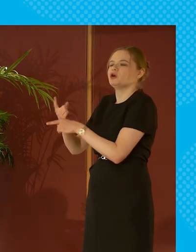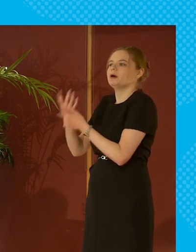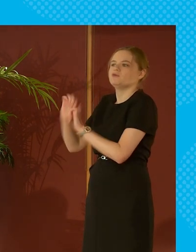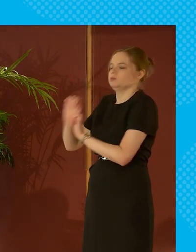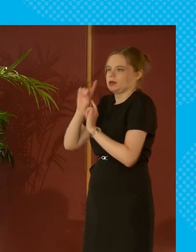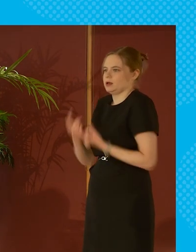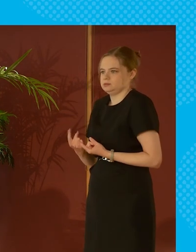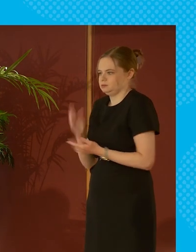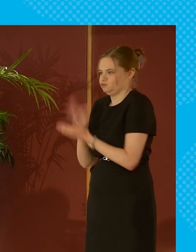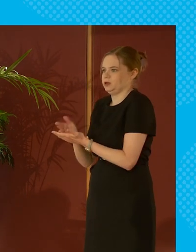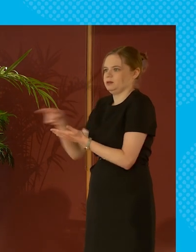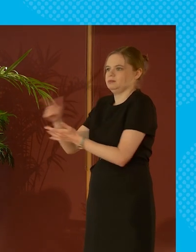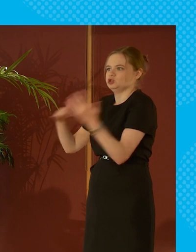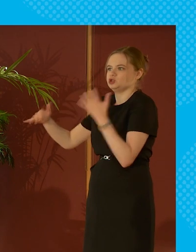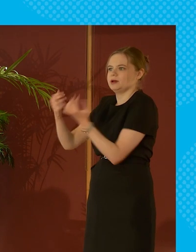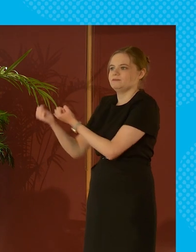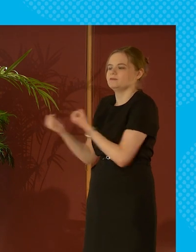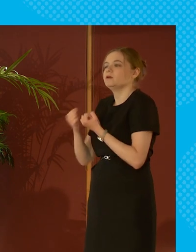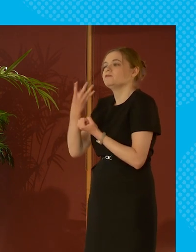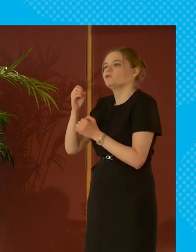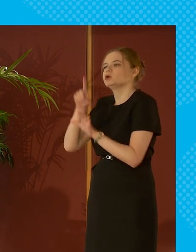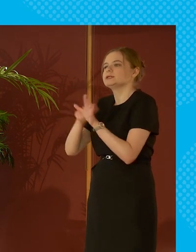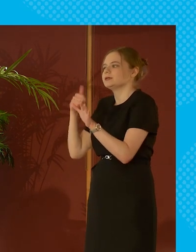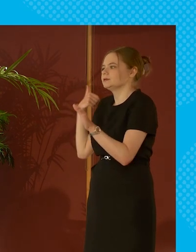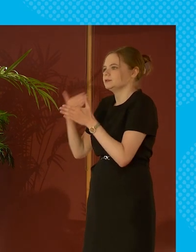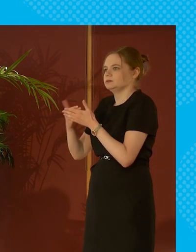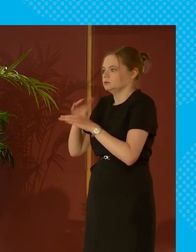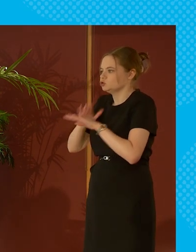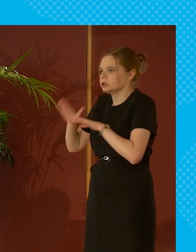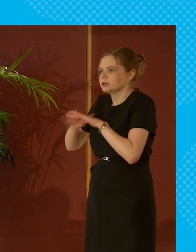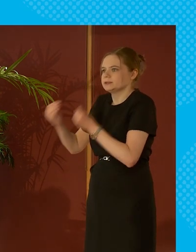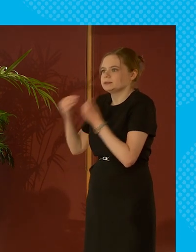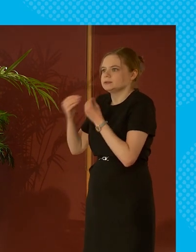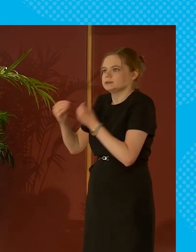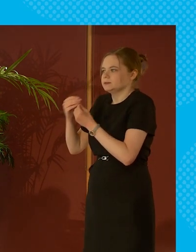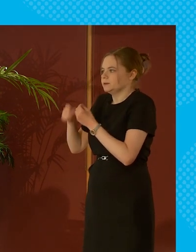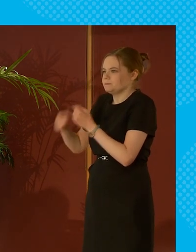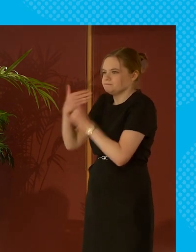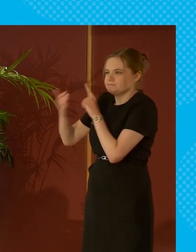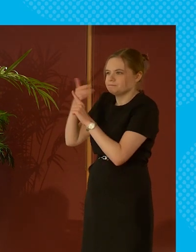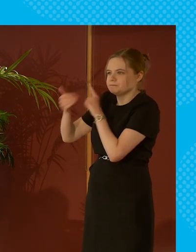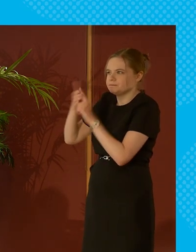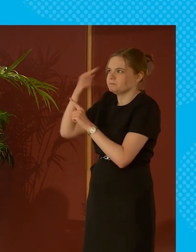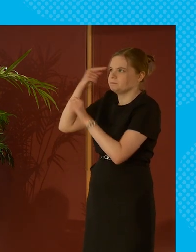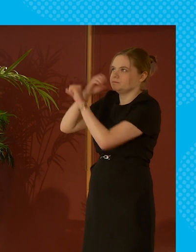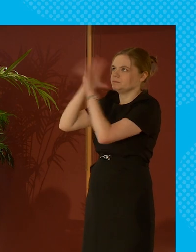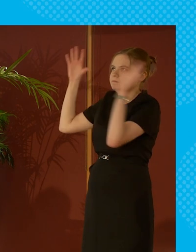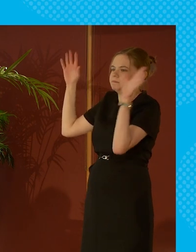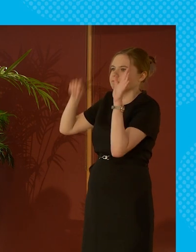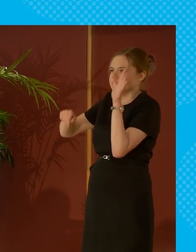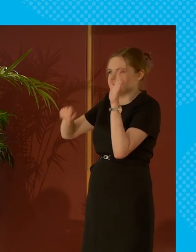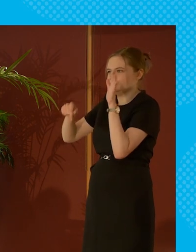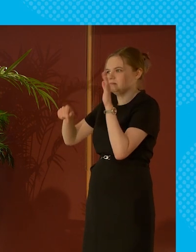because they're real because as you say we've had 40 years of training of this mindset of this